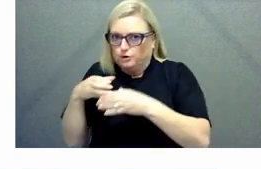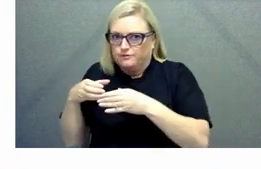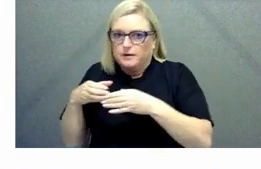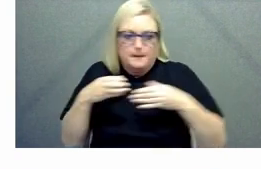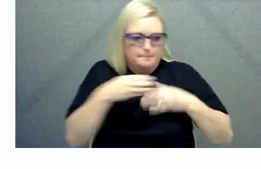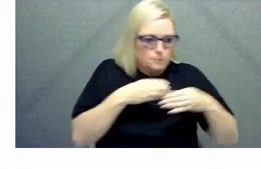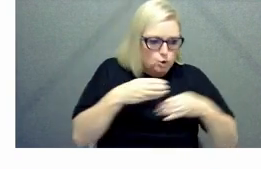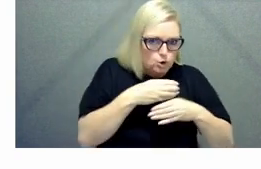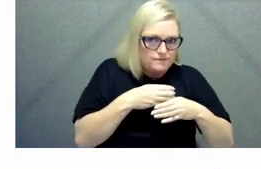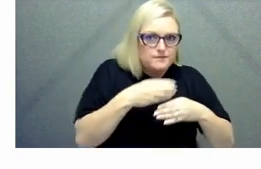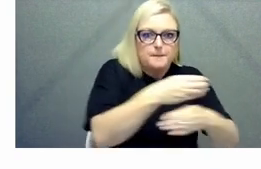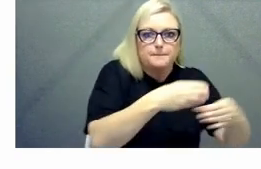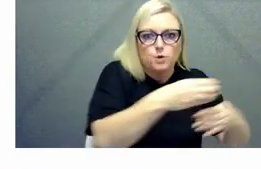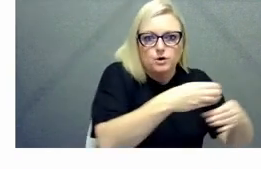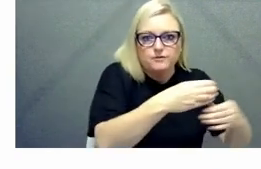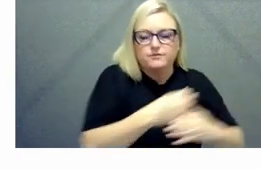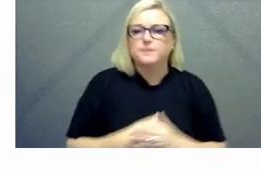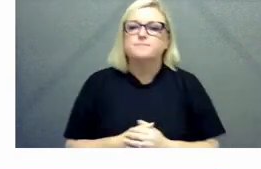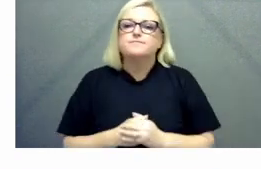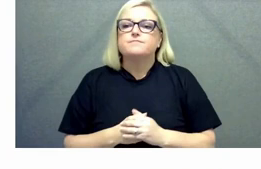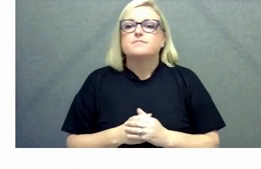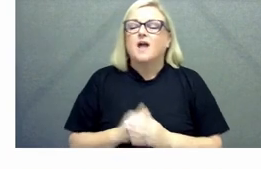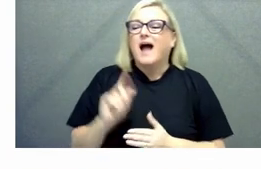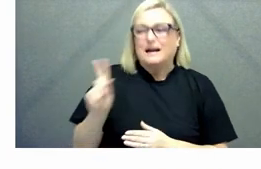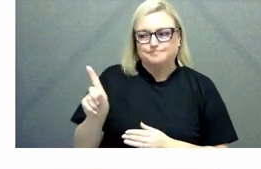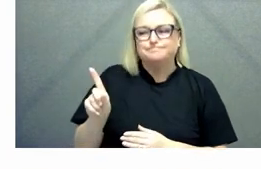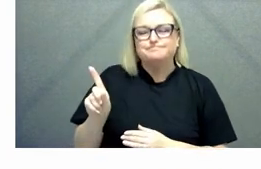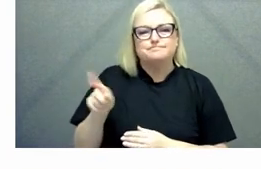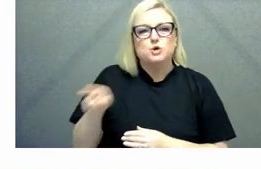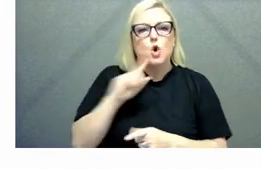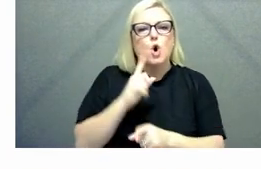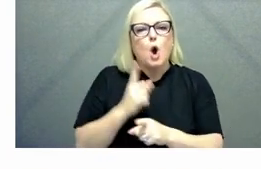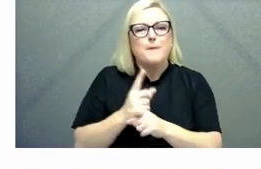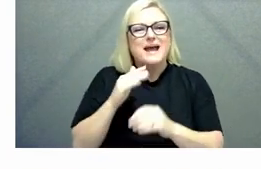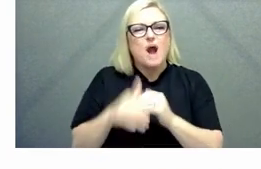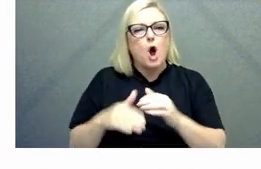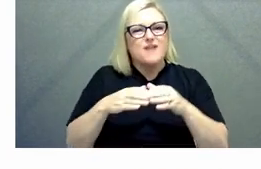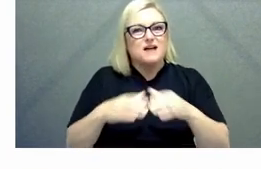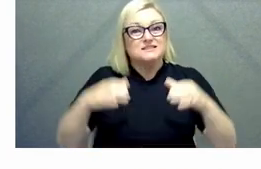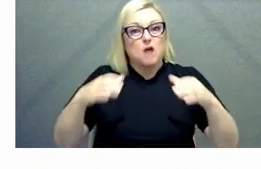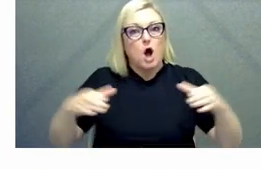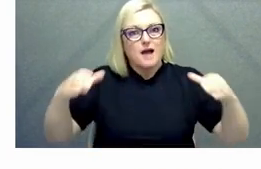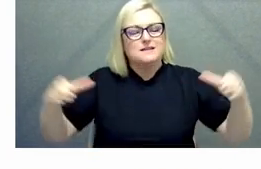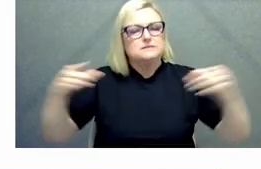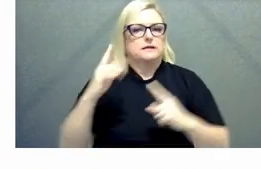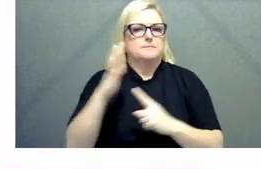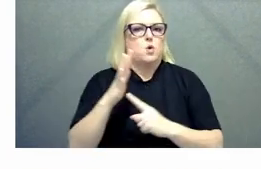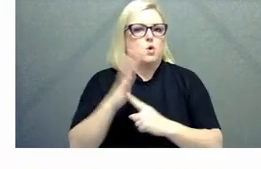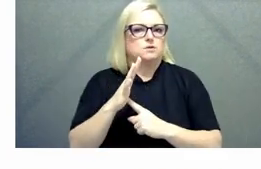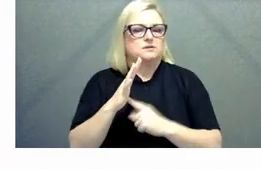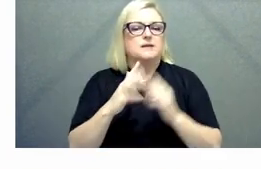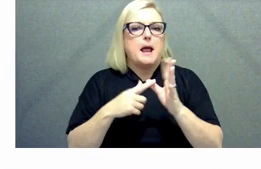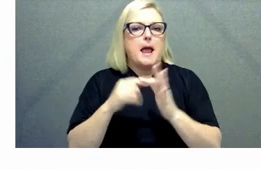i think your point about size of agency is a really important one um certainly in the abs we try